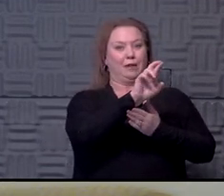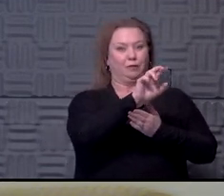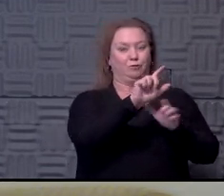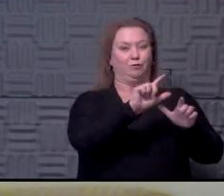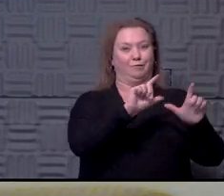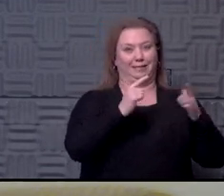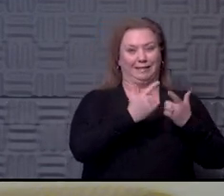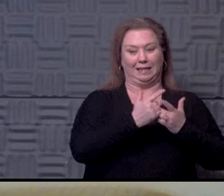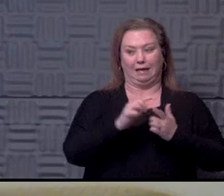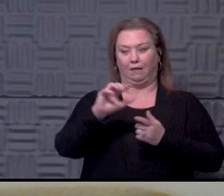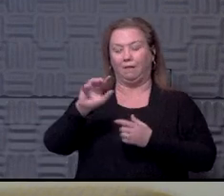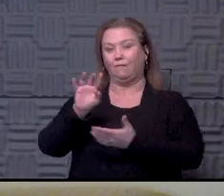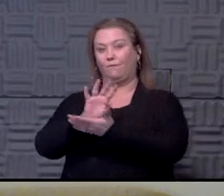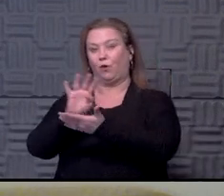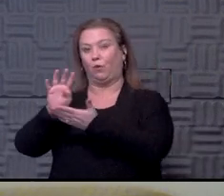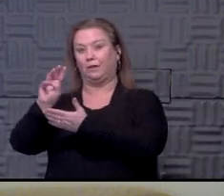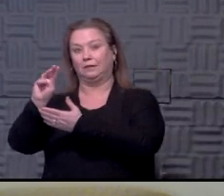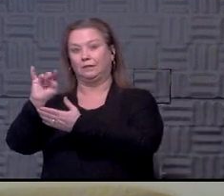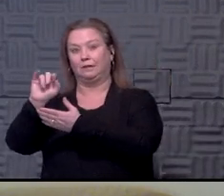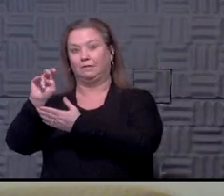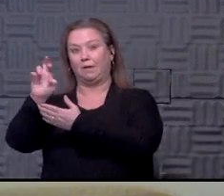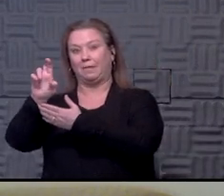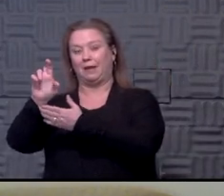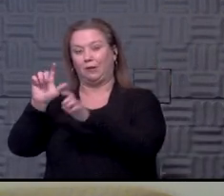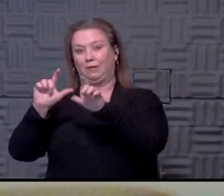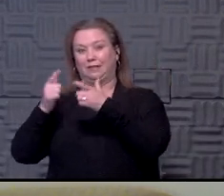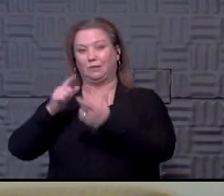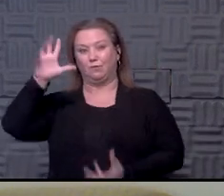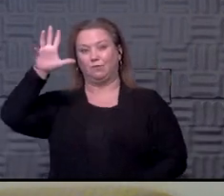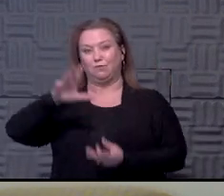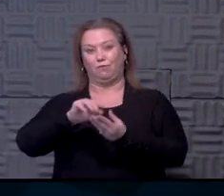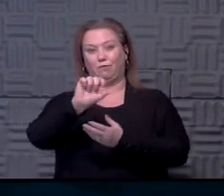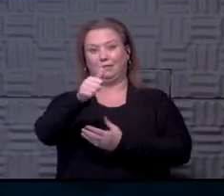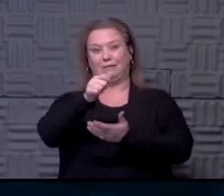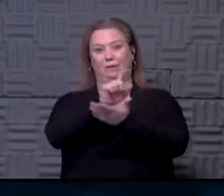four weeks for the minor league guys. So it's a total of 10 weeks.